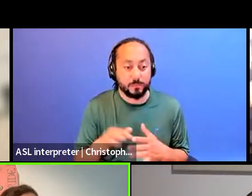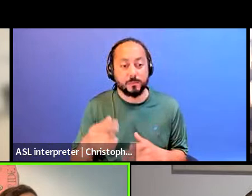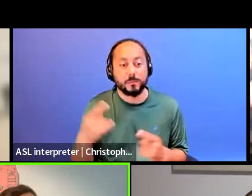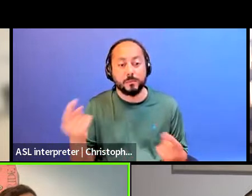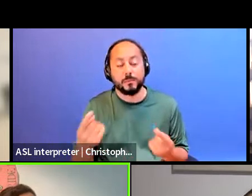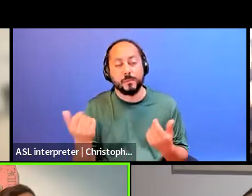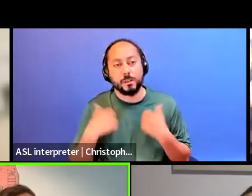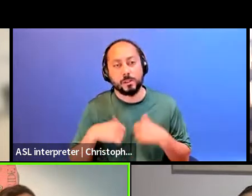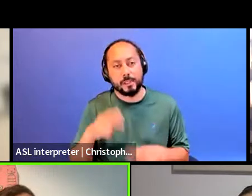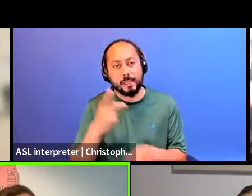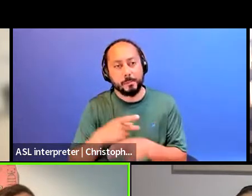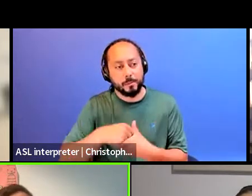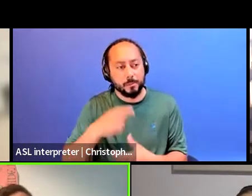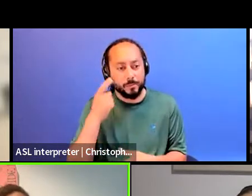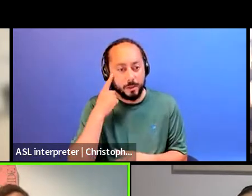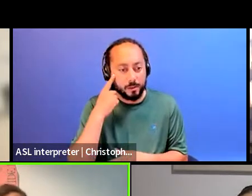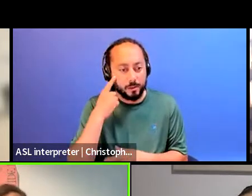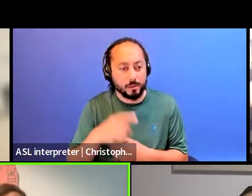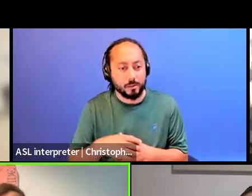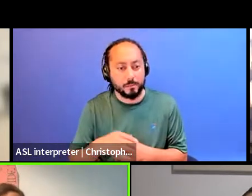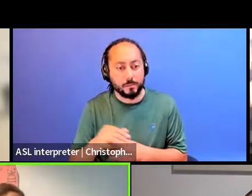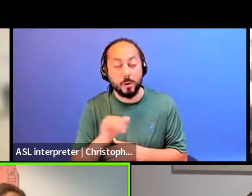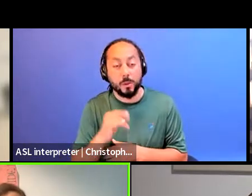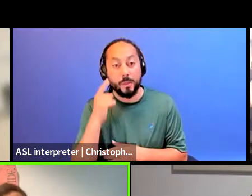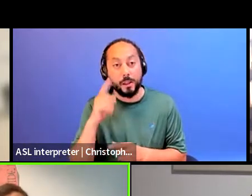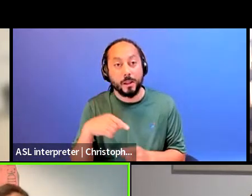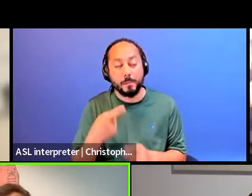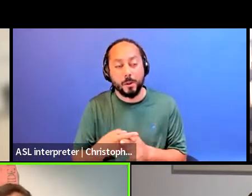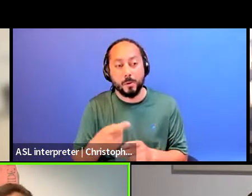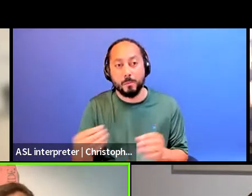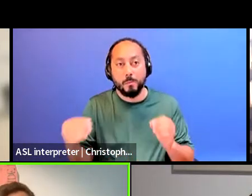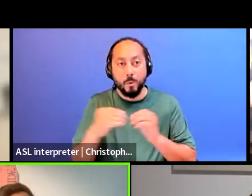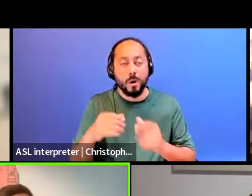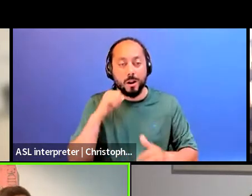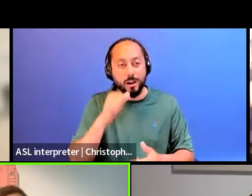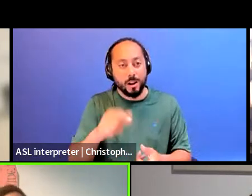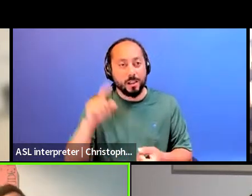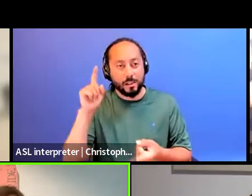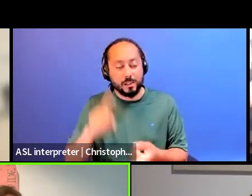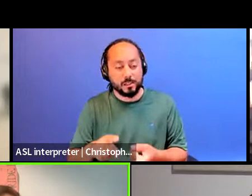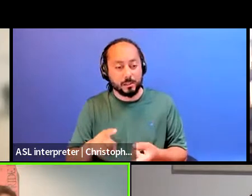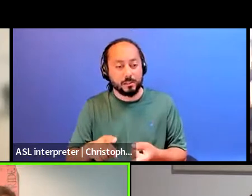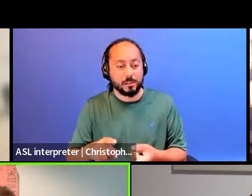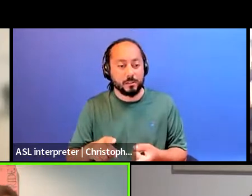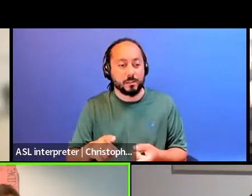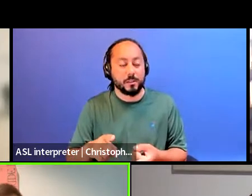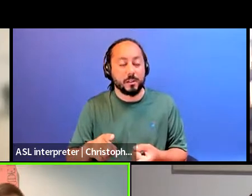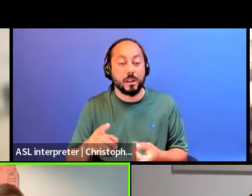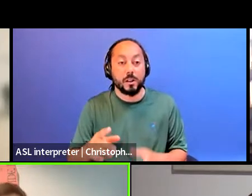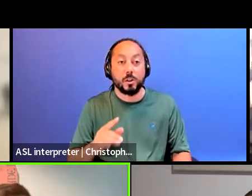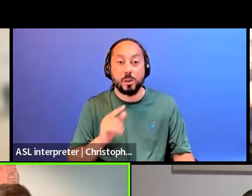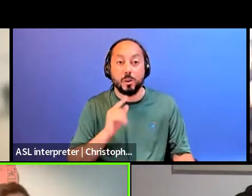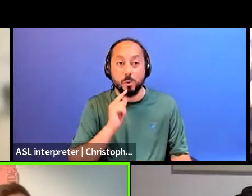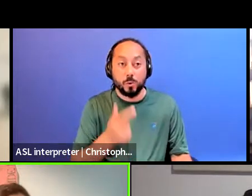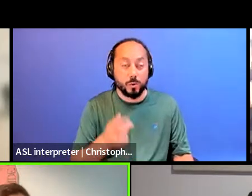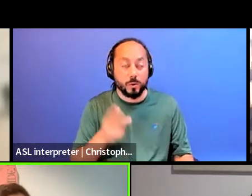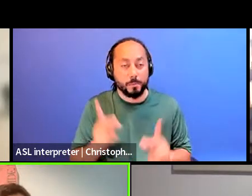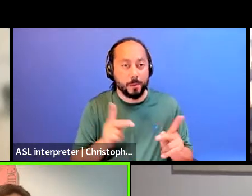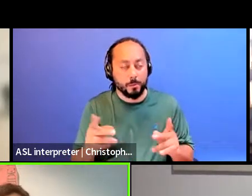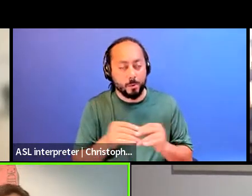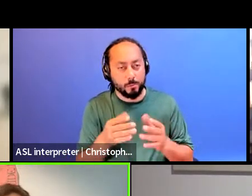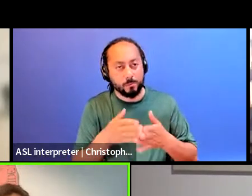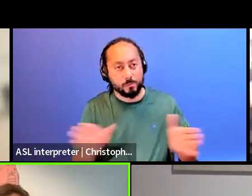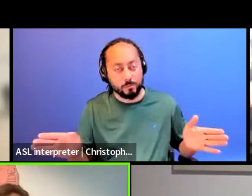mind. But what I'm also trying to think about is more, not less and say, how do we as queer folks more broadly outside of that, that particular